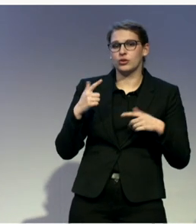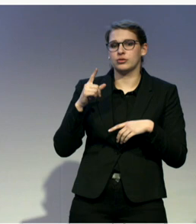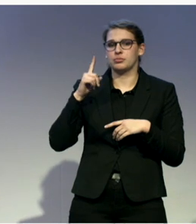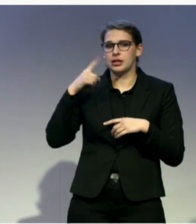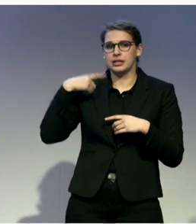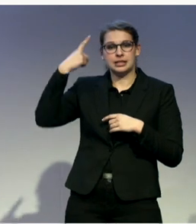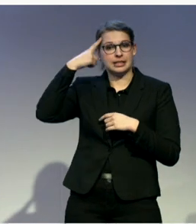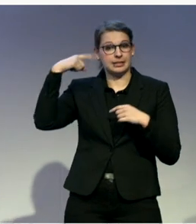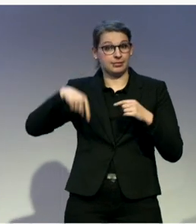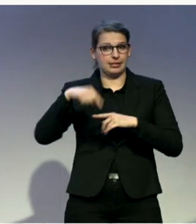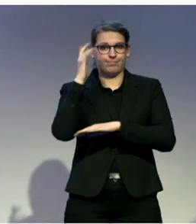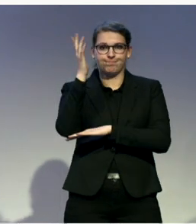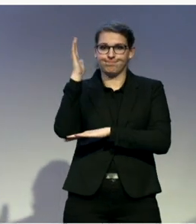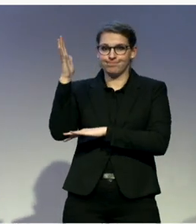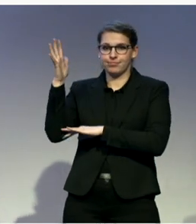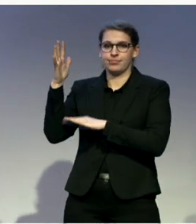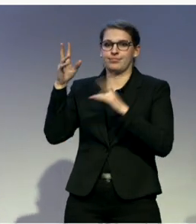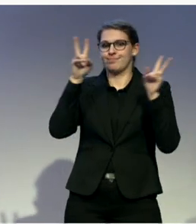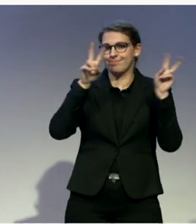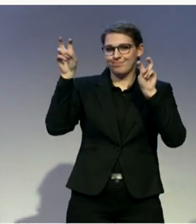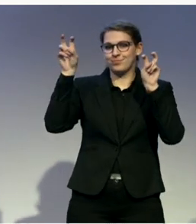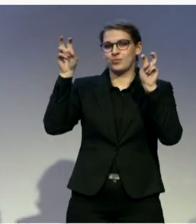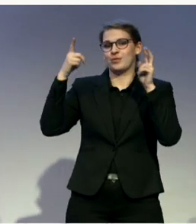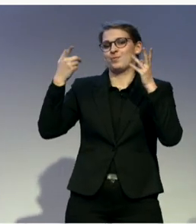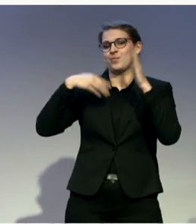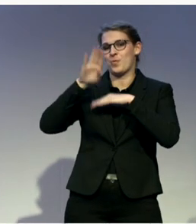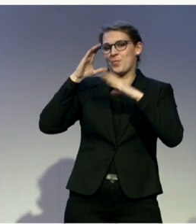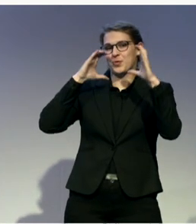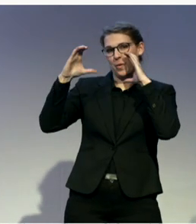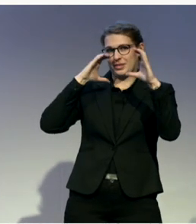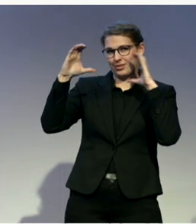basically communication and seeing the person behind the disability.